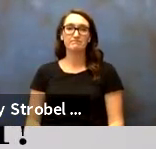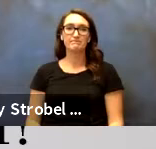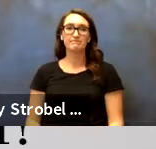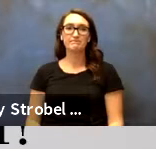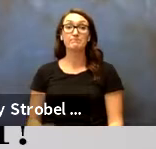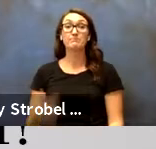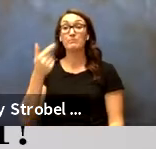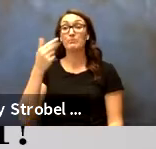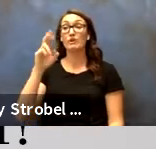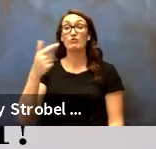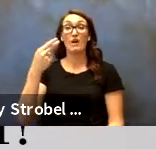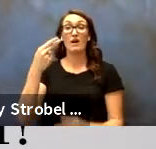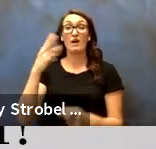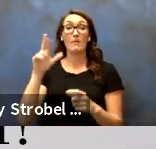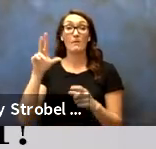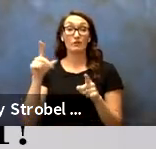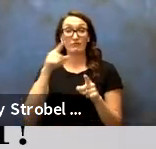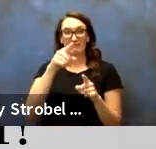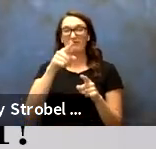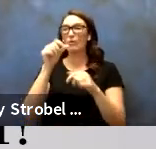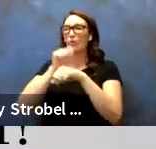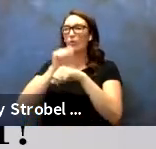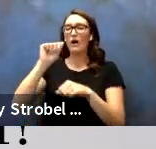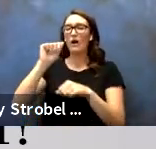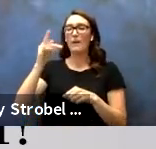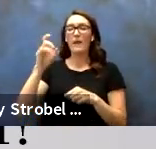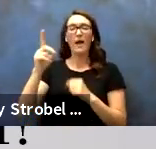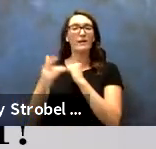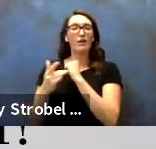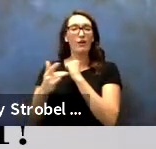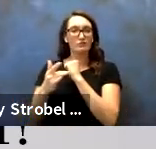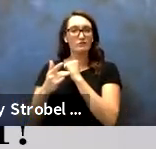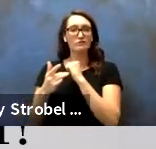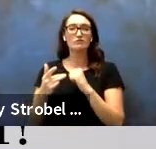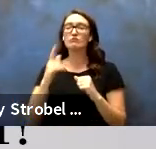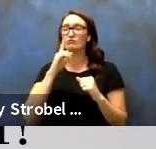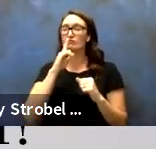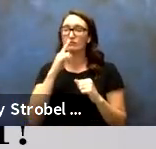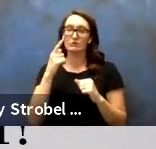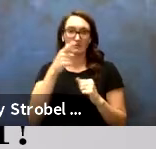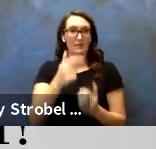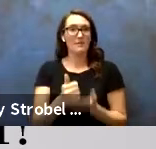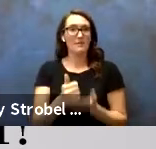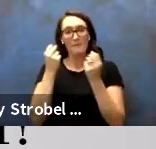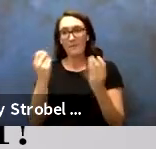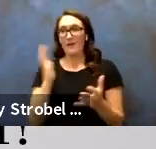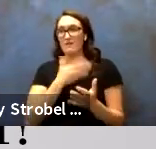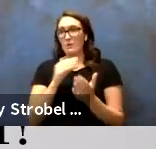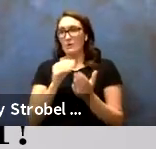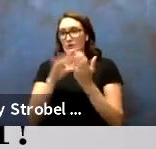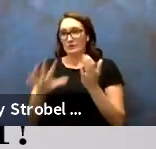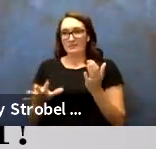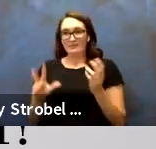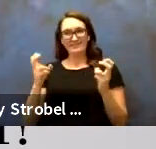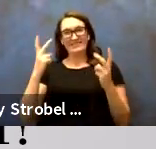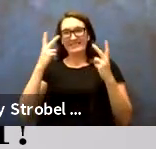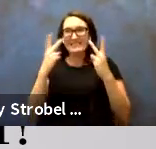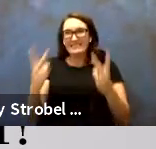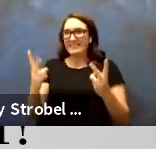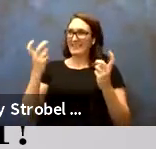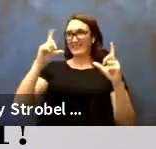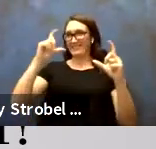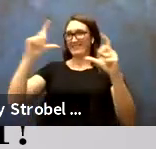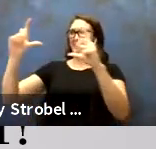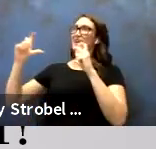Greg Hubbard in Applied Tech. You know, you've helped so many of our students see the world differently as a